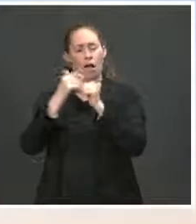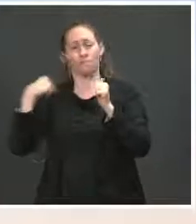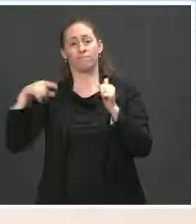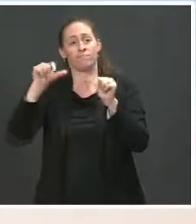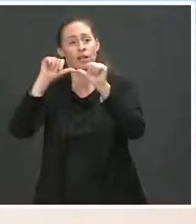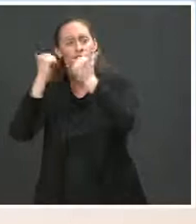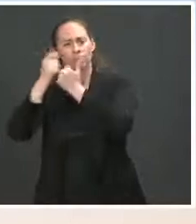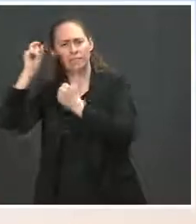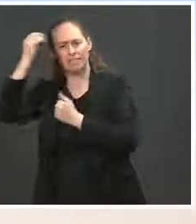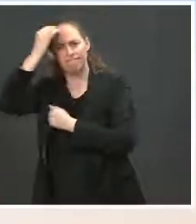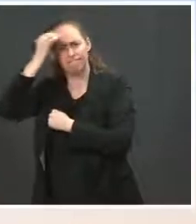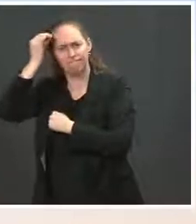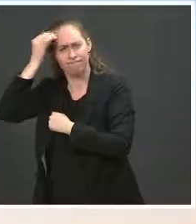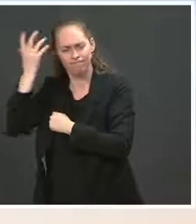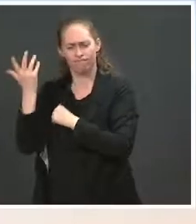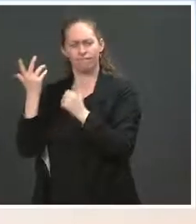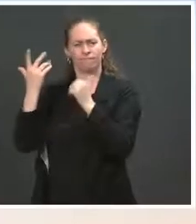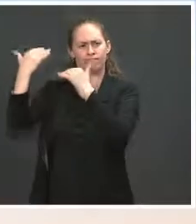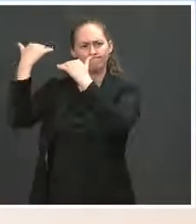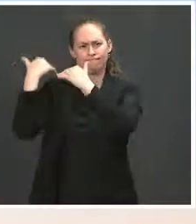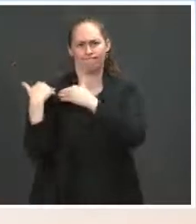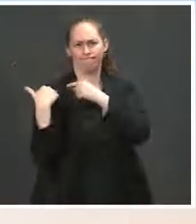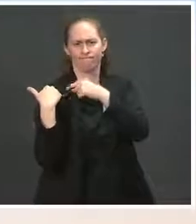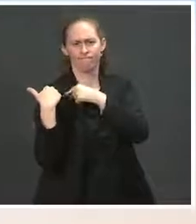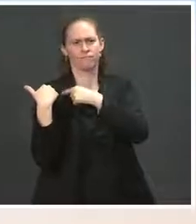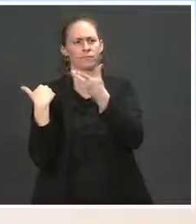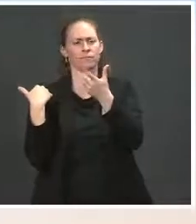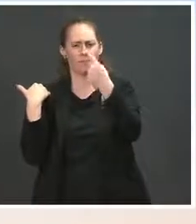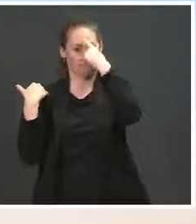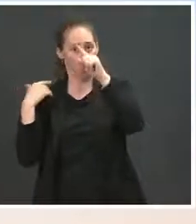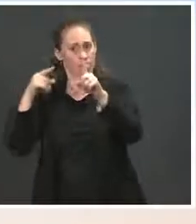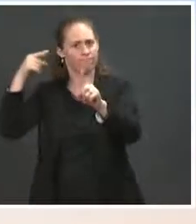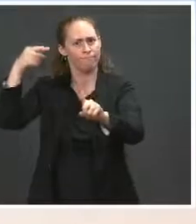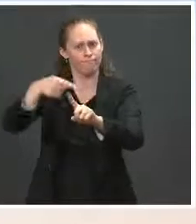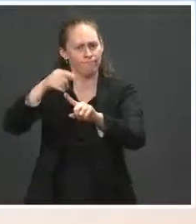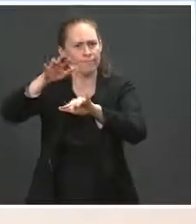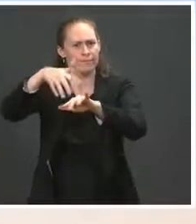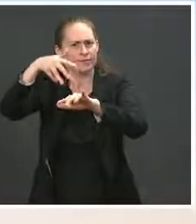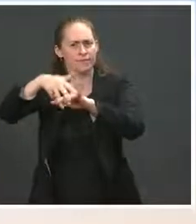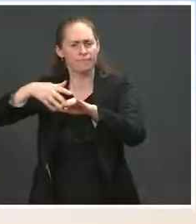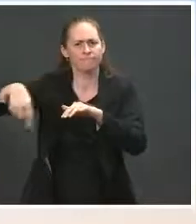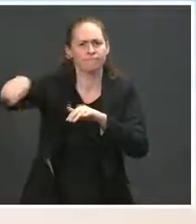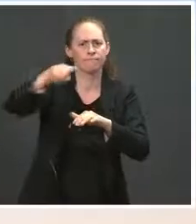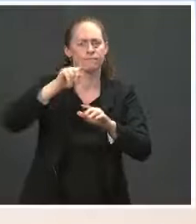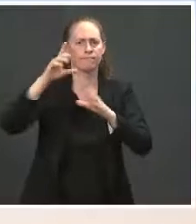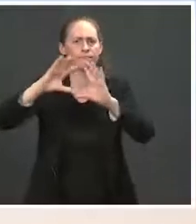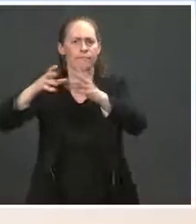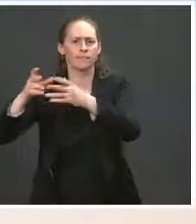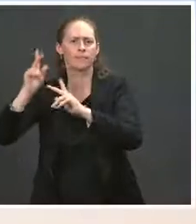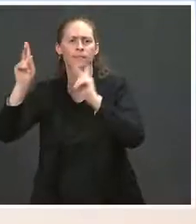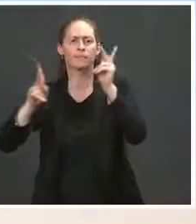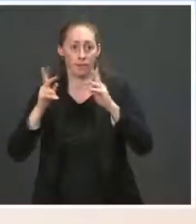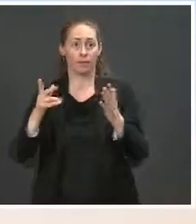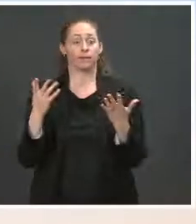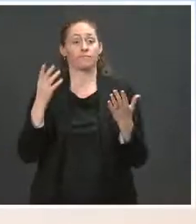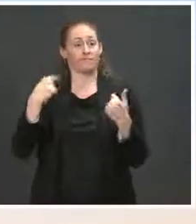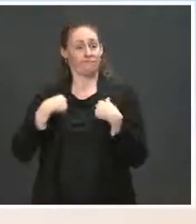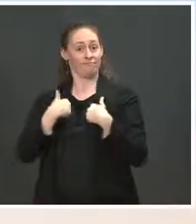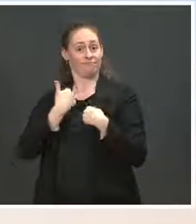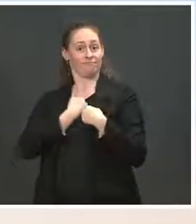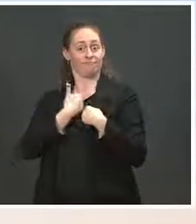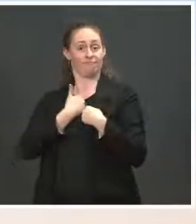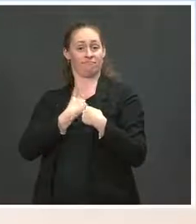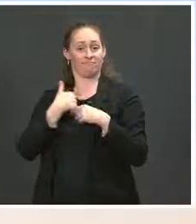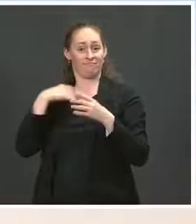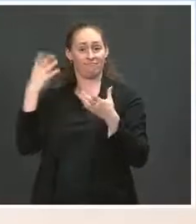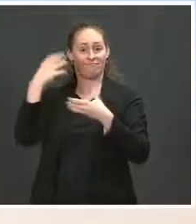our obligations to indigenous peoples. The significance of being the first Native American to serve in the cabinet is not